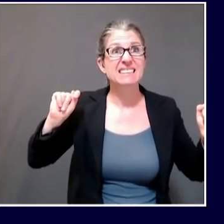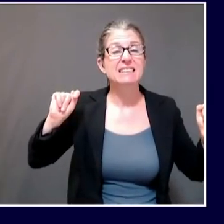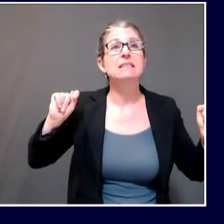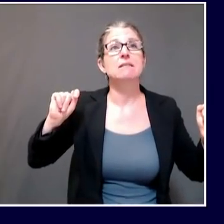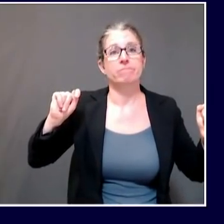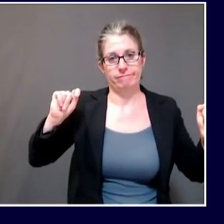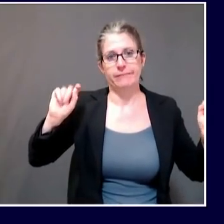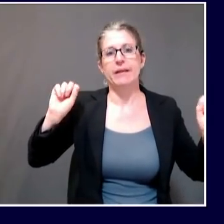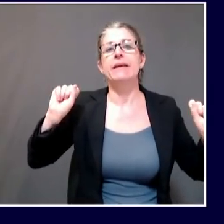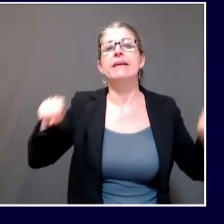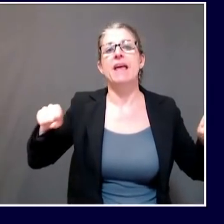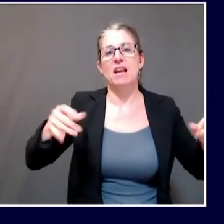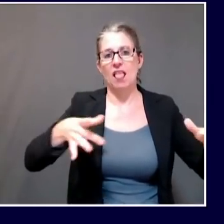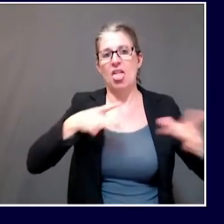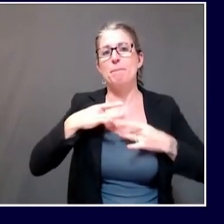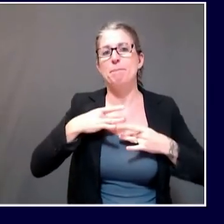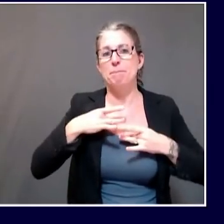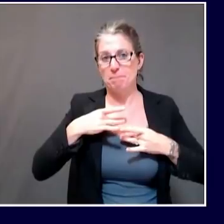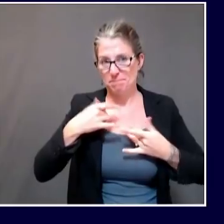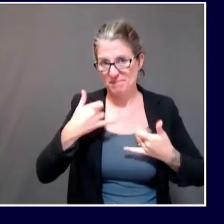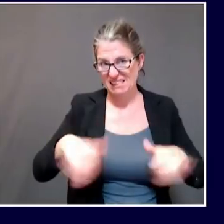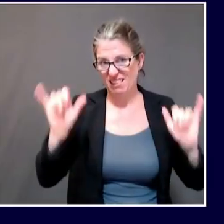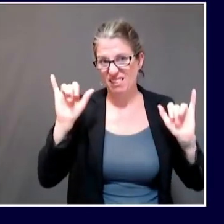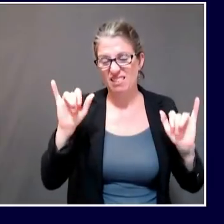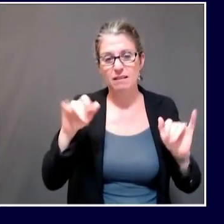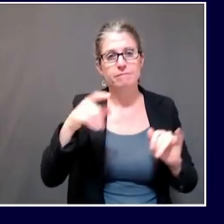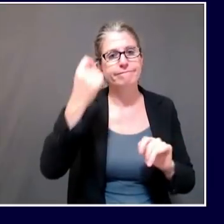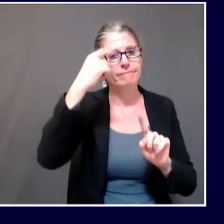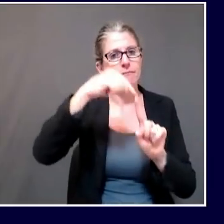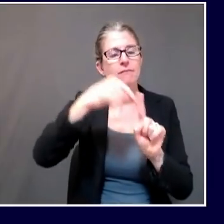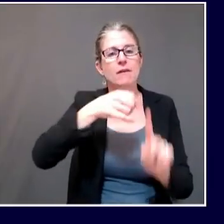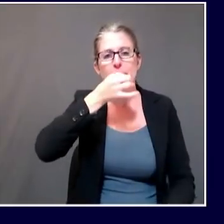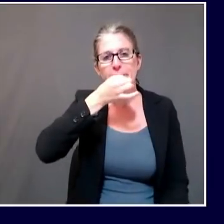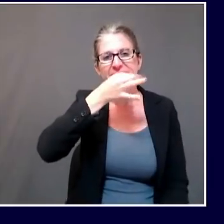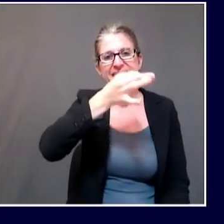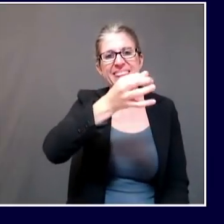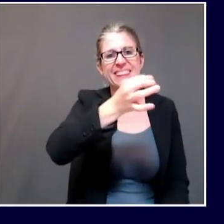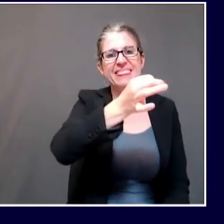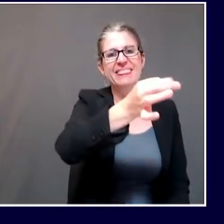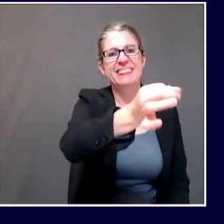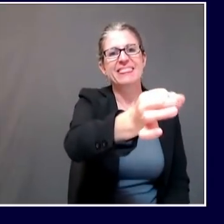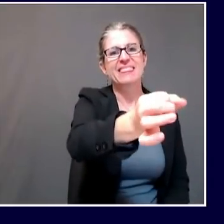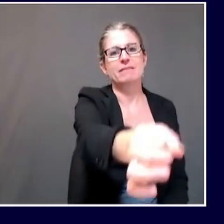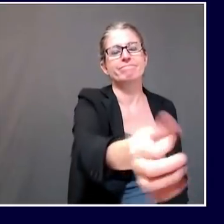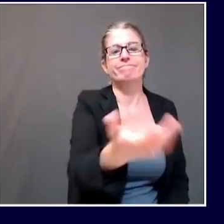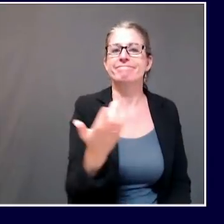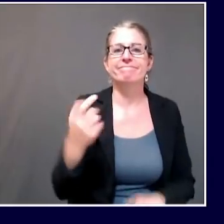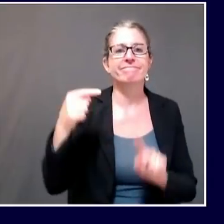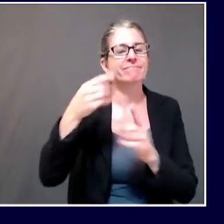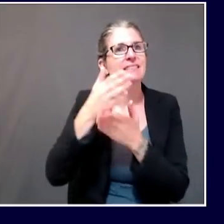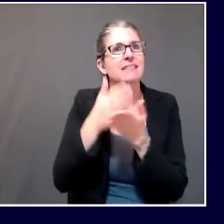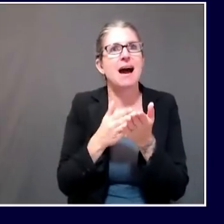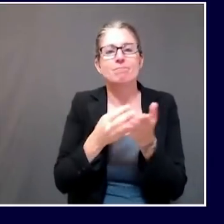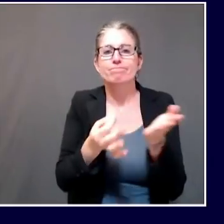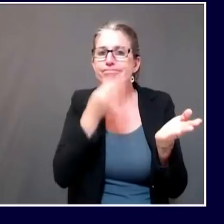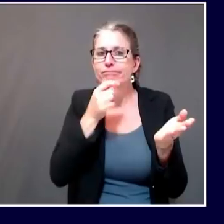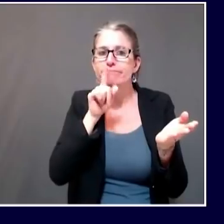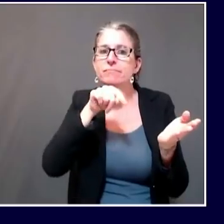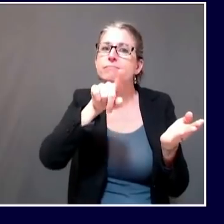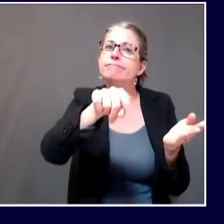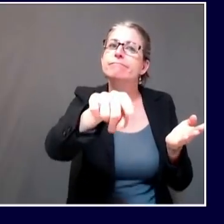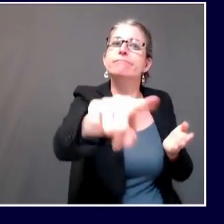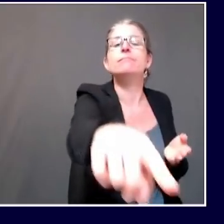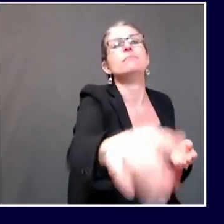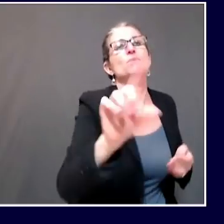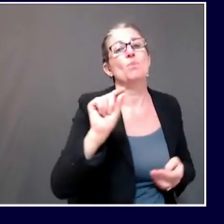are maintained in a tight classroom pod. For that reason, Maine CDC, in working with our colleagues and Commissioner Macon